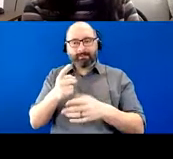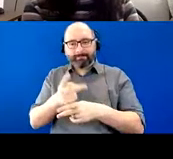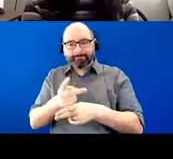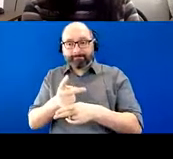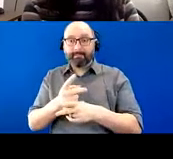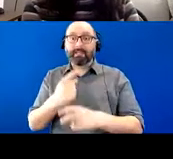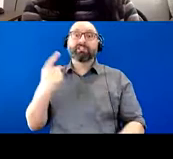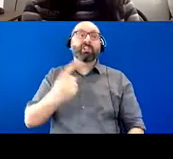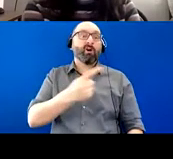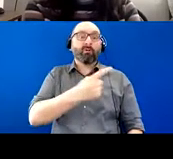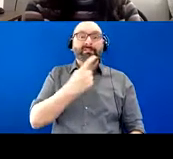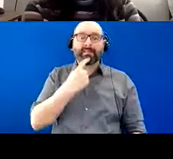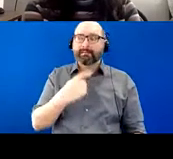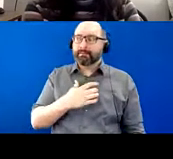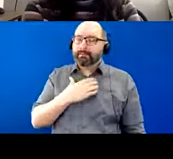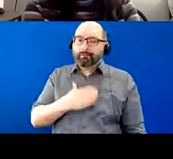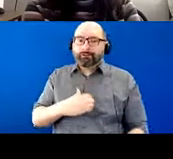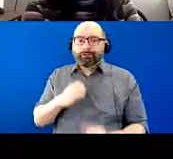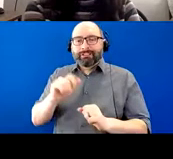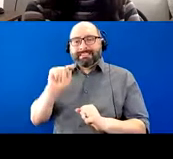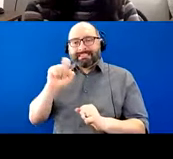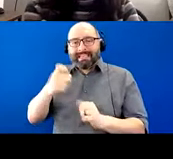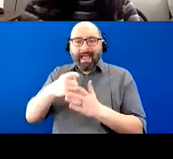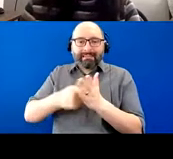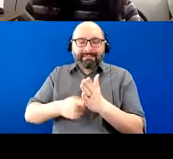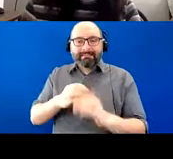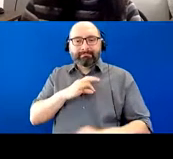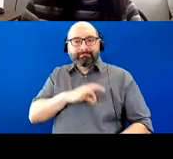that she wished there was some sort of tax benefit for family caregivers.